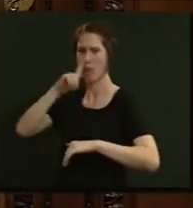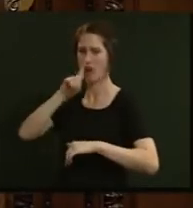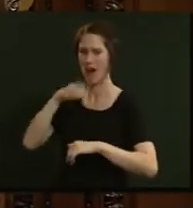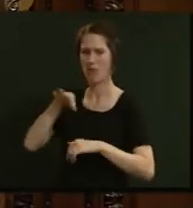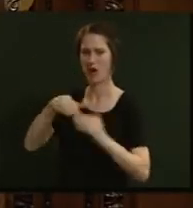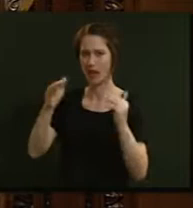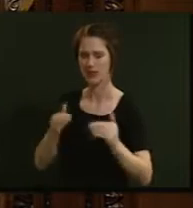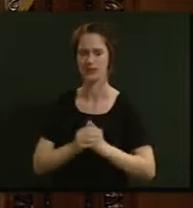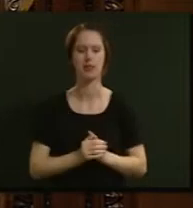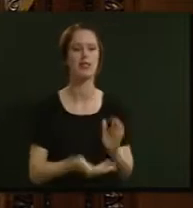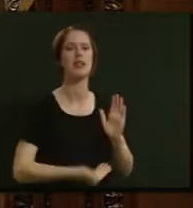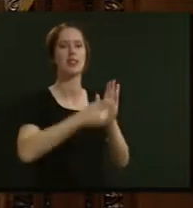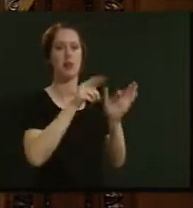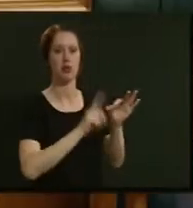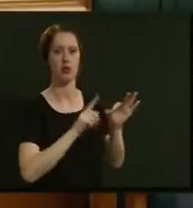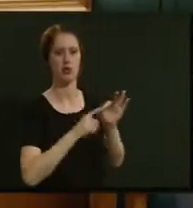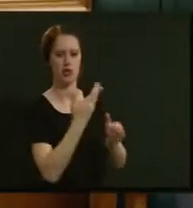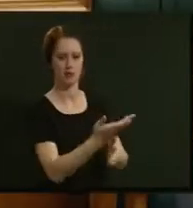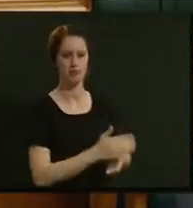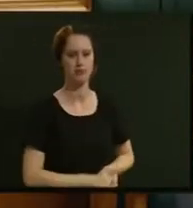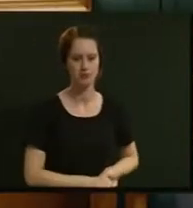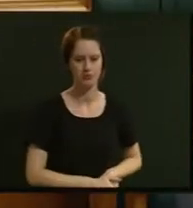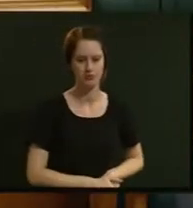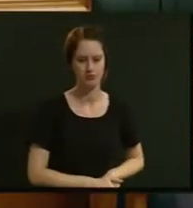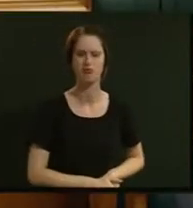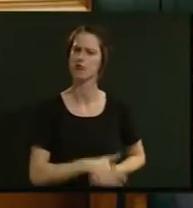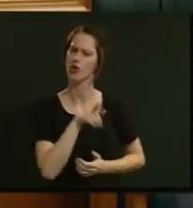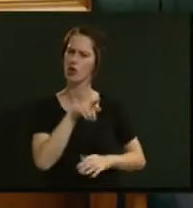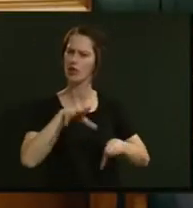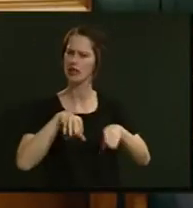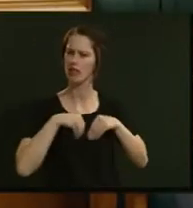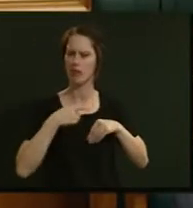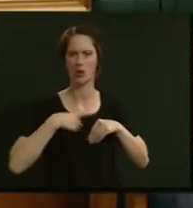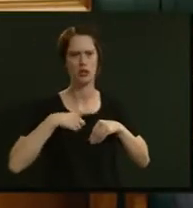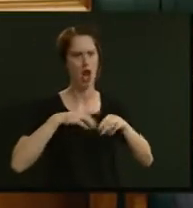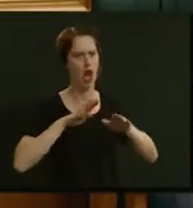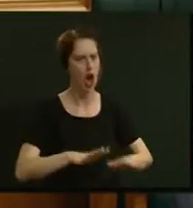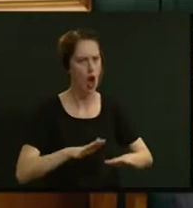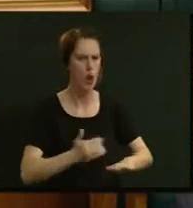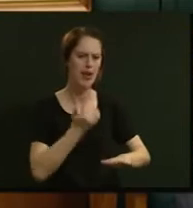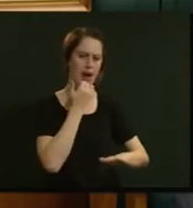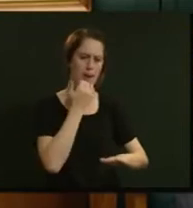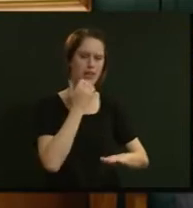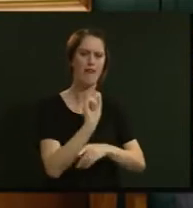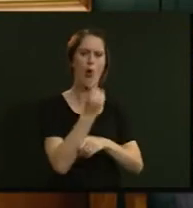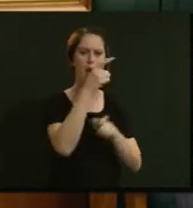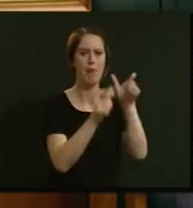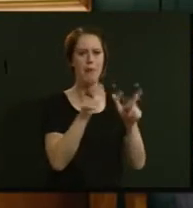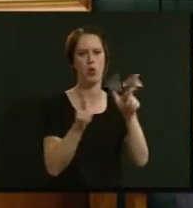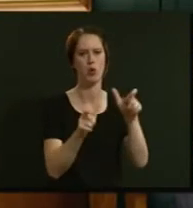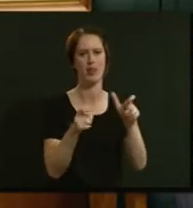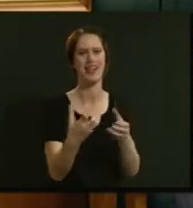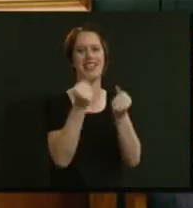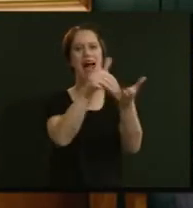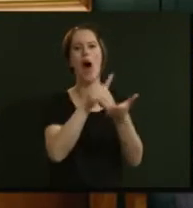Supplementary question, Phil Twyford. Does he accept that with such low numbers of Aucklanders getting help from